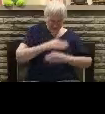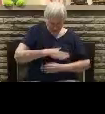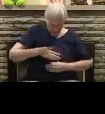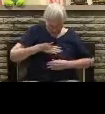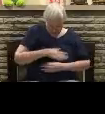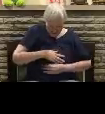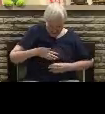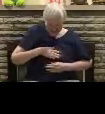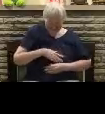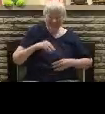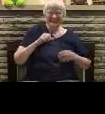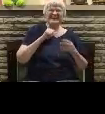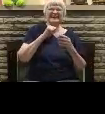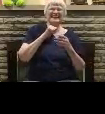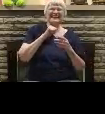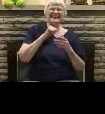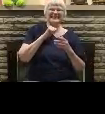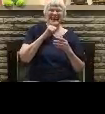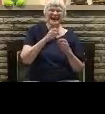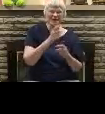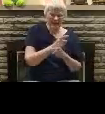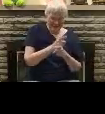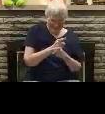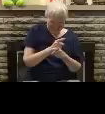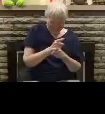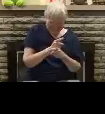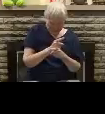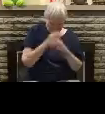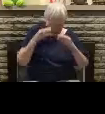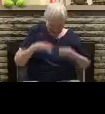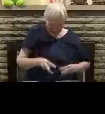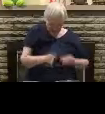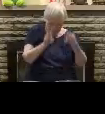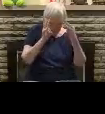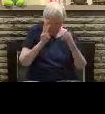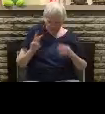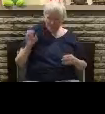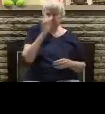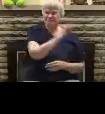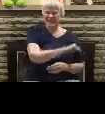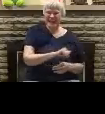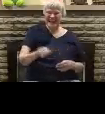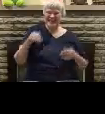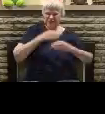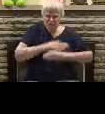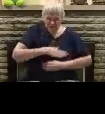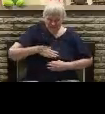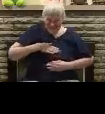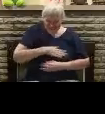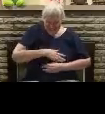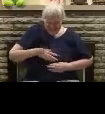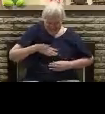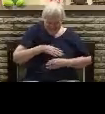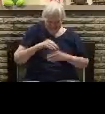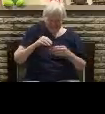pleasure in unrighteousness. That's these people. That's the Sarah Reads and the Why Marriage Matters group. They